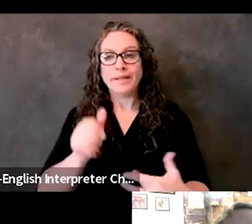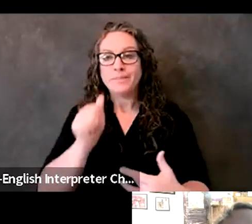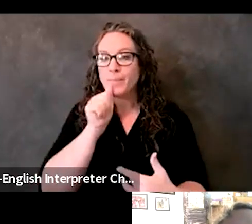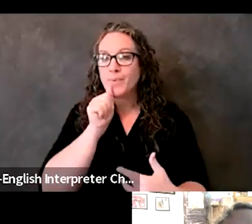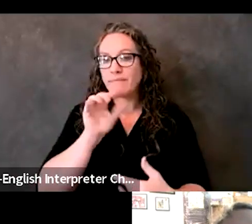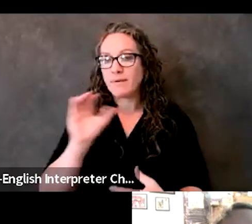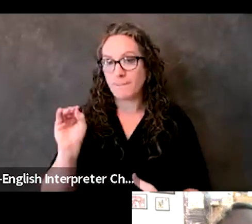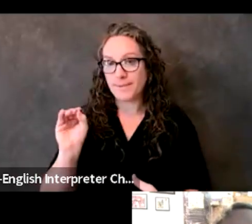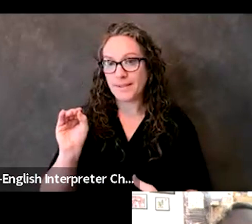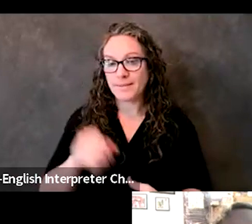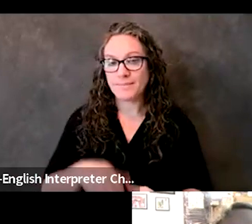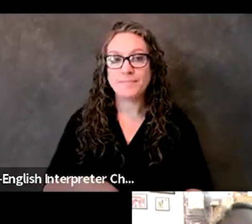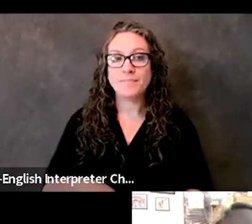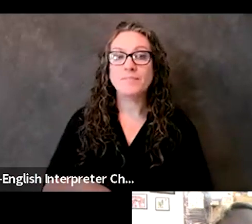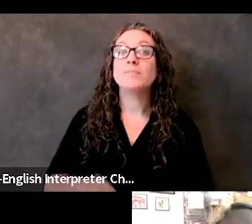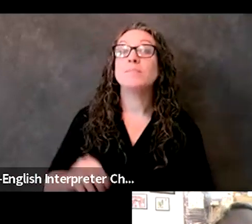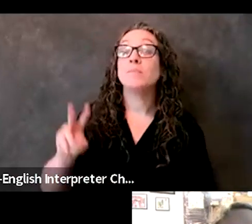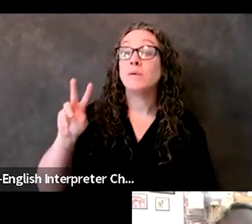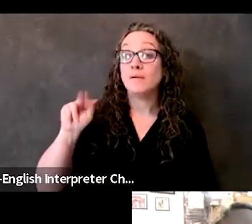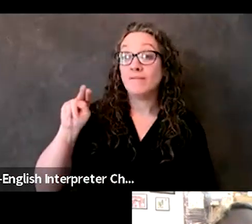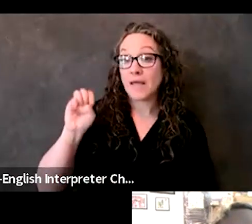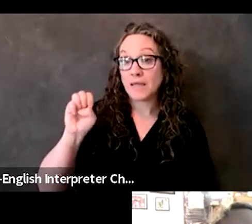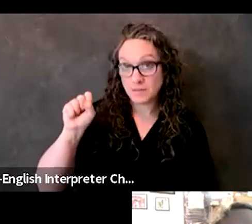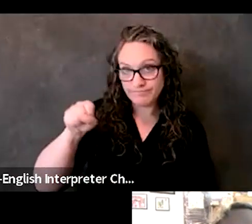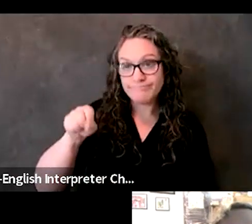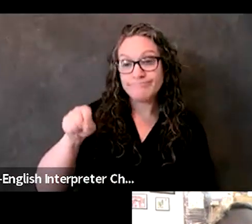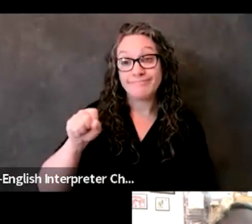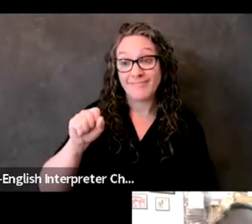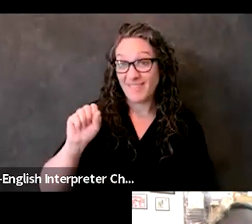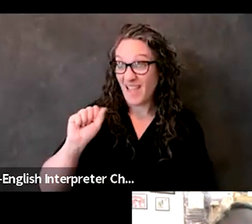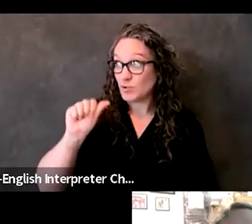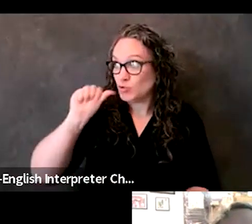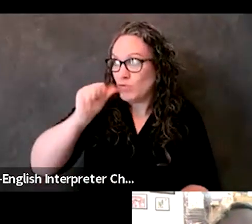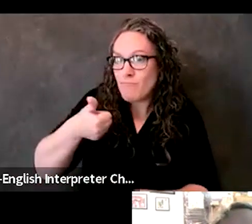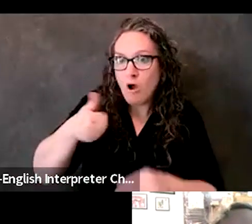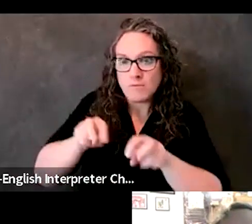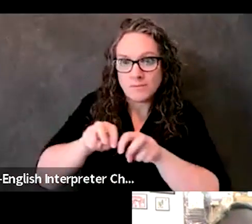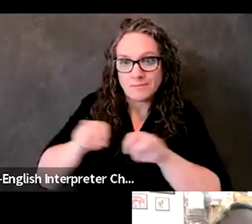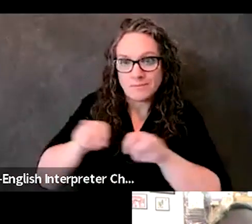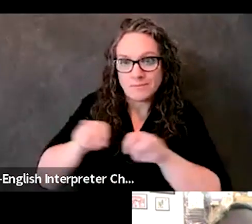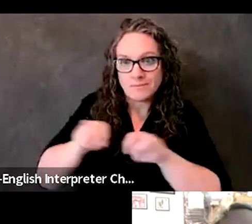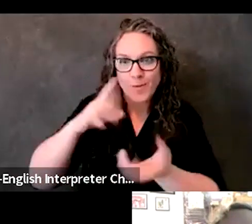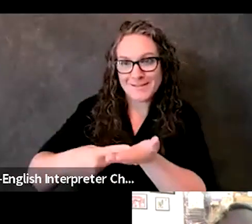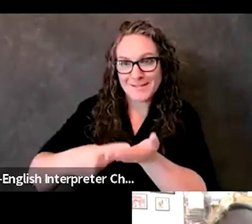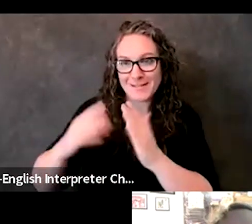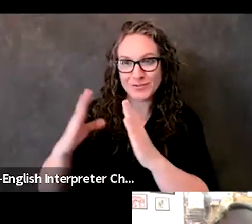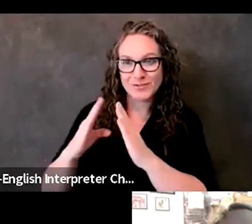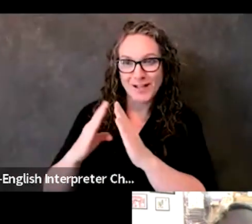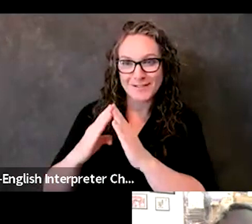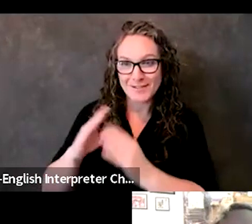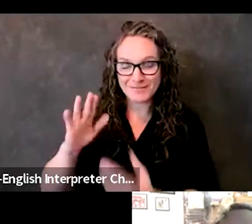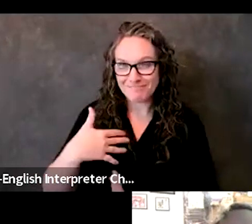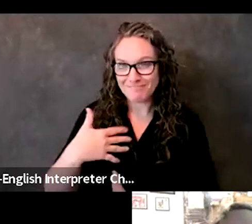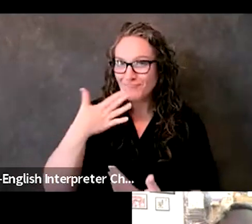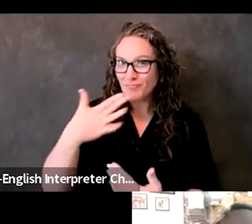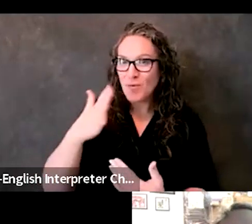All right. And sheltering is one of the panels we'll get into tomorrow, so that'll be a good deep dive there.